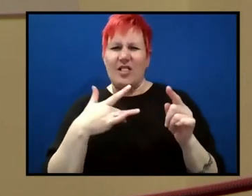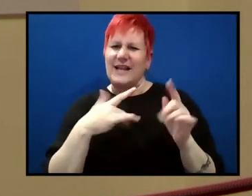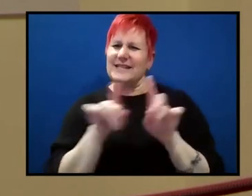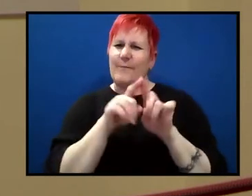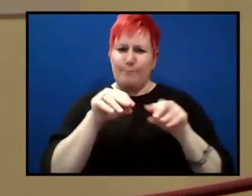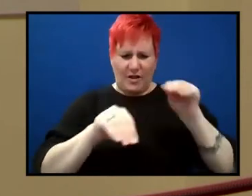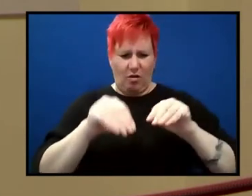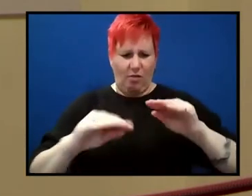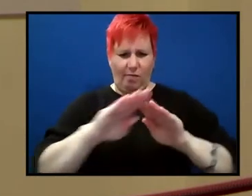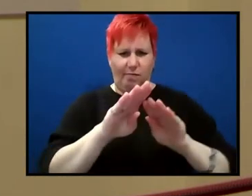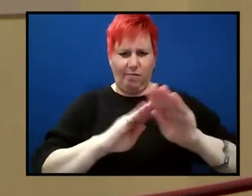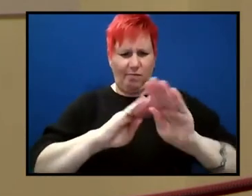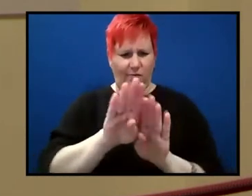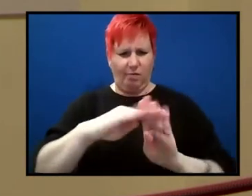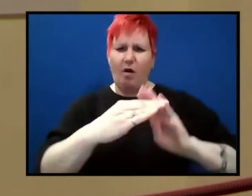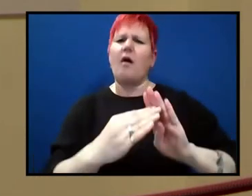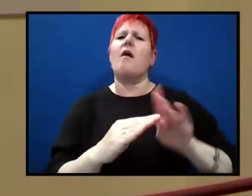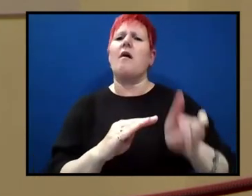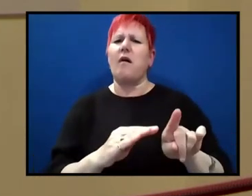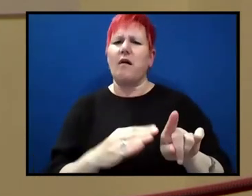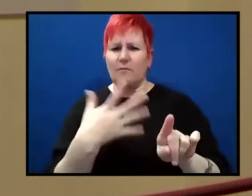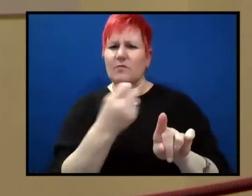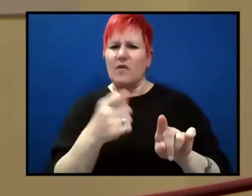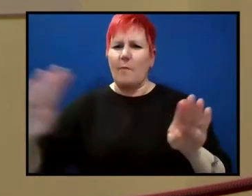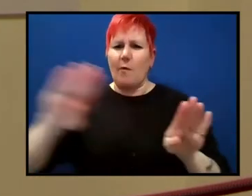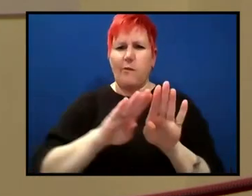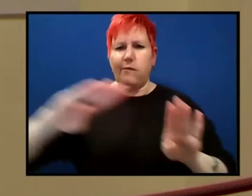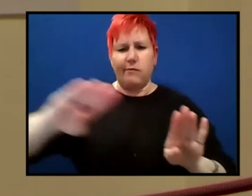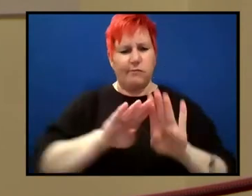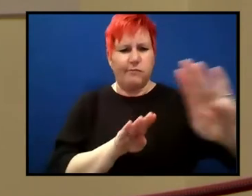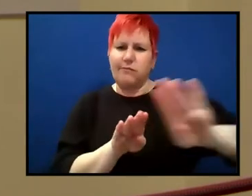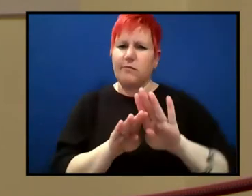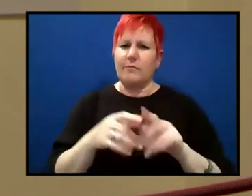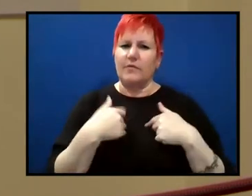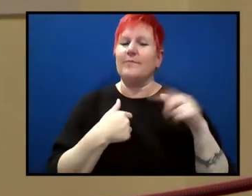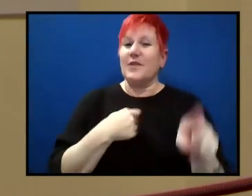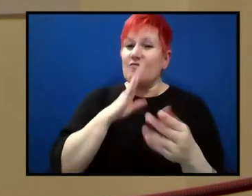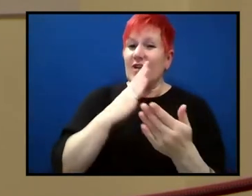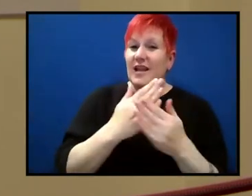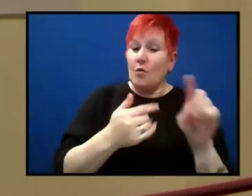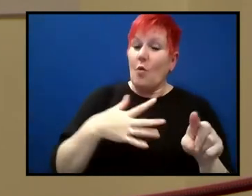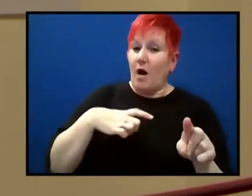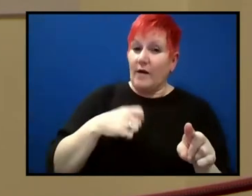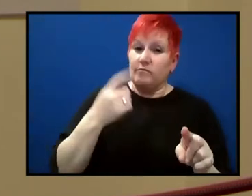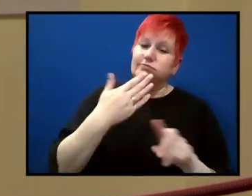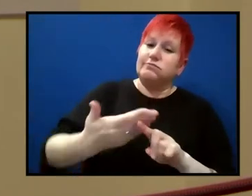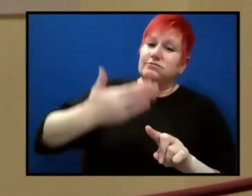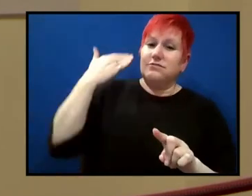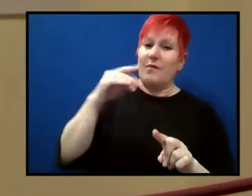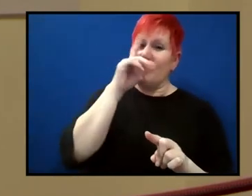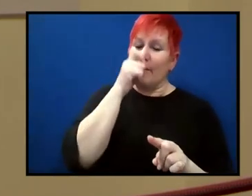geographic maps of the 1500s and the 1600s. People had, when they first saw the